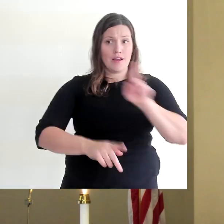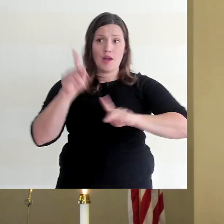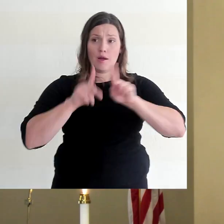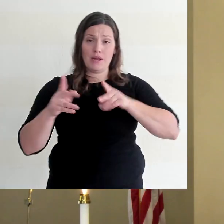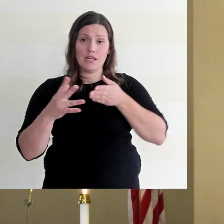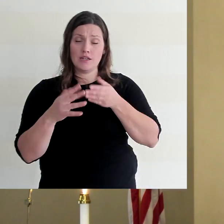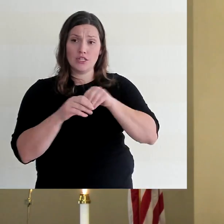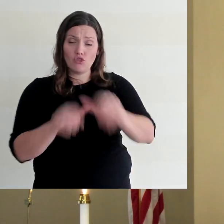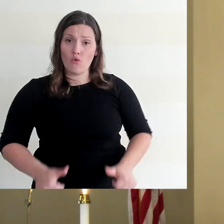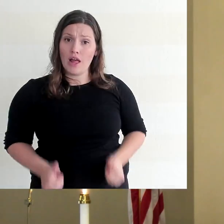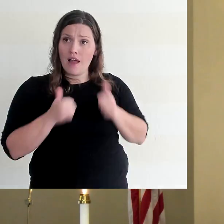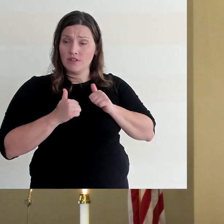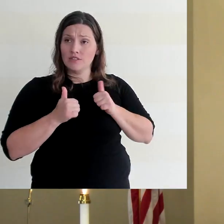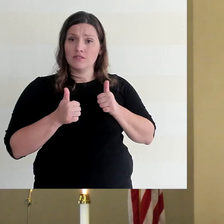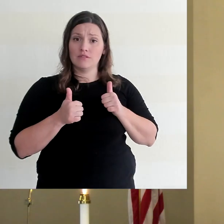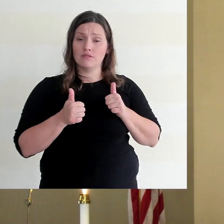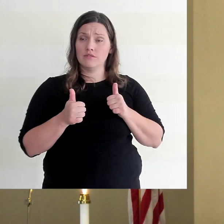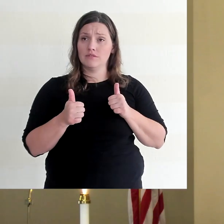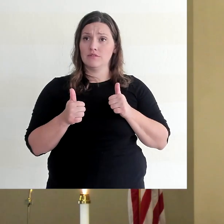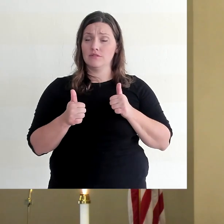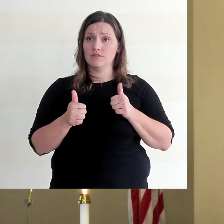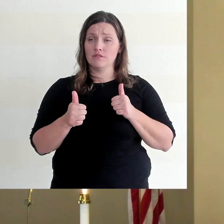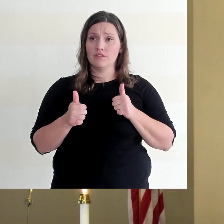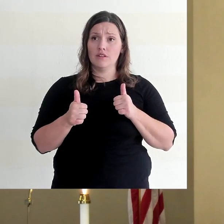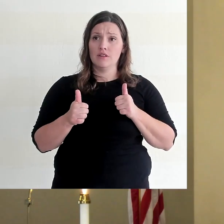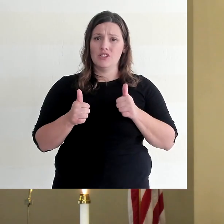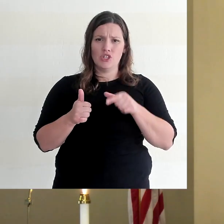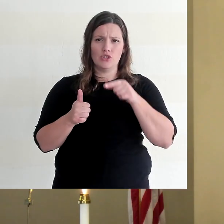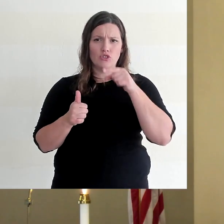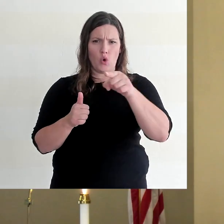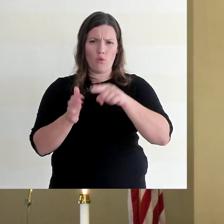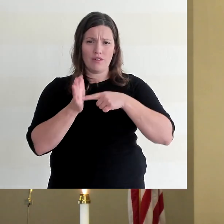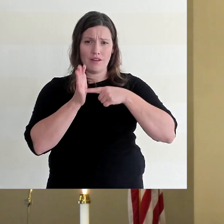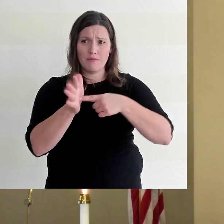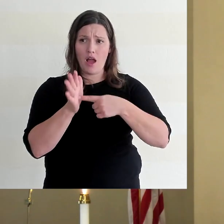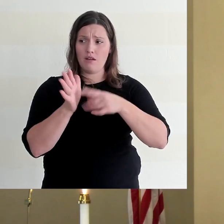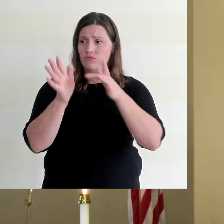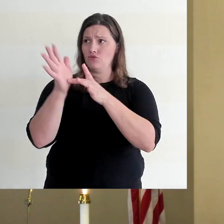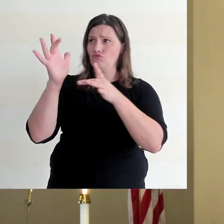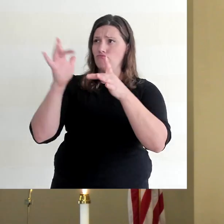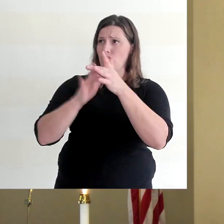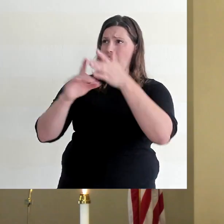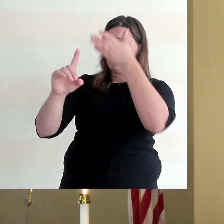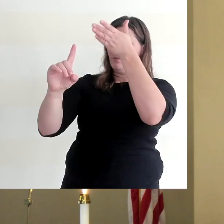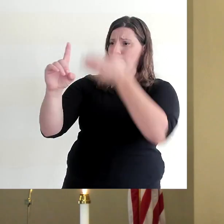the people in your life. In other words, you represent Jesus